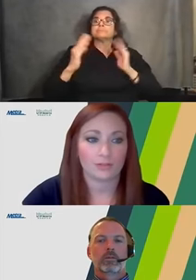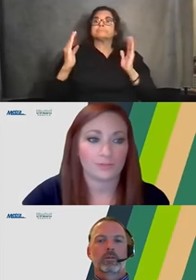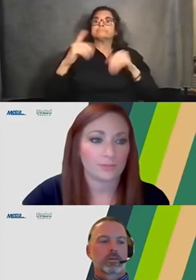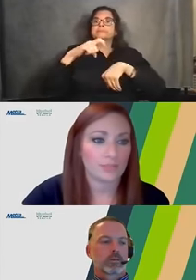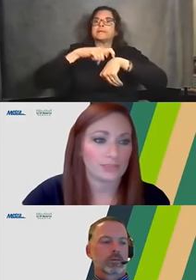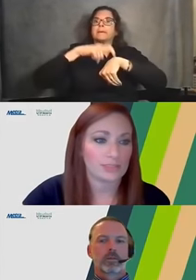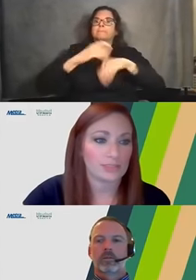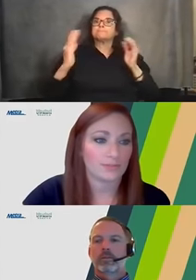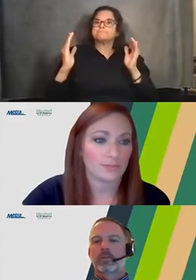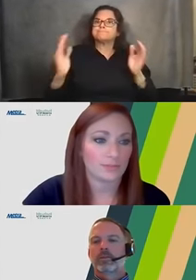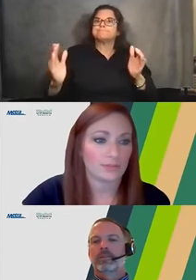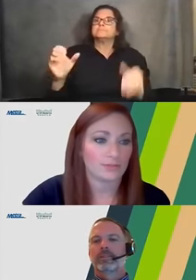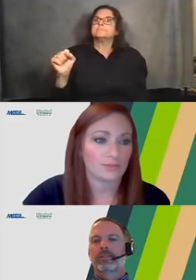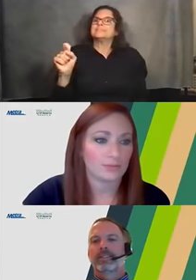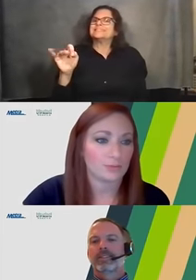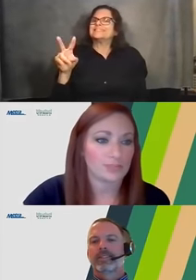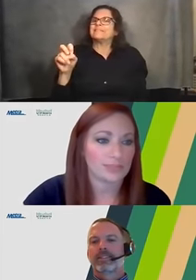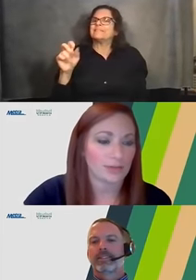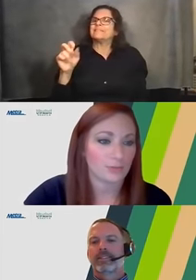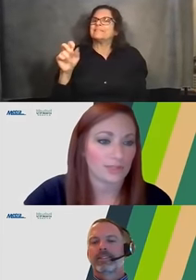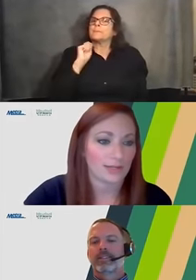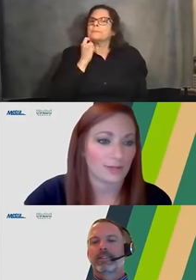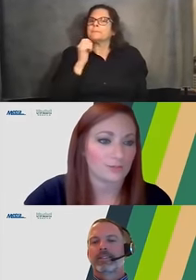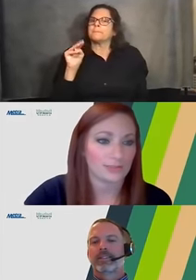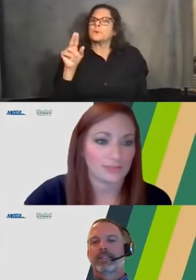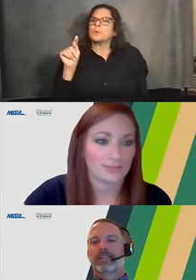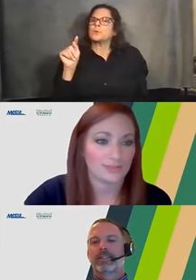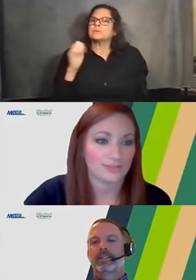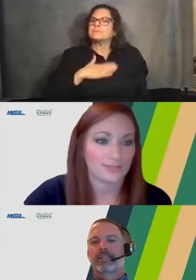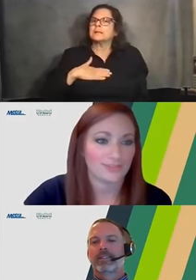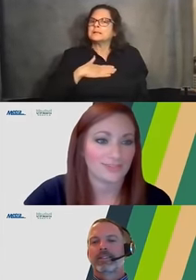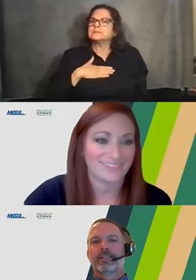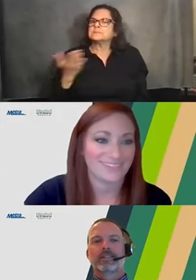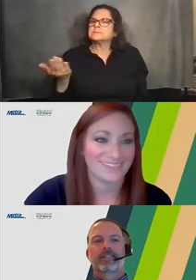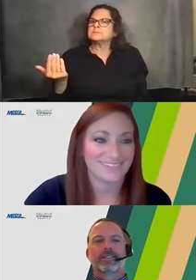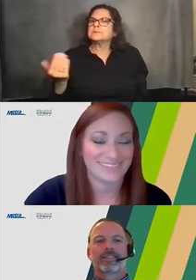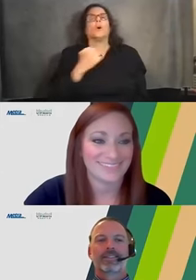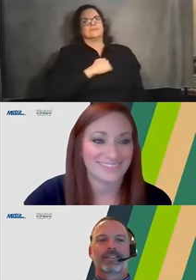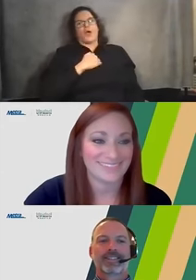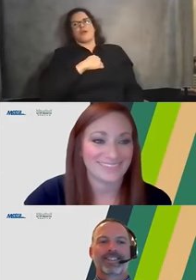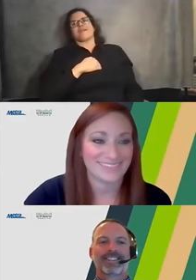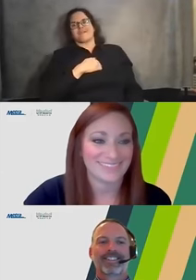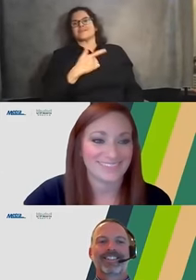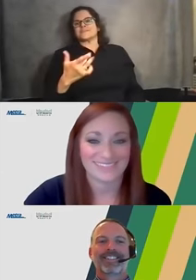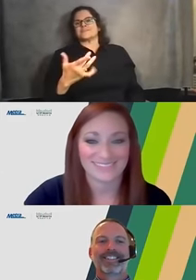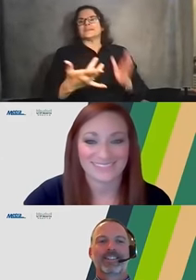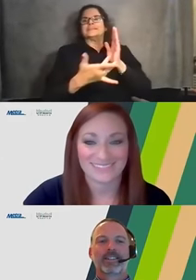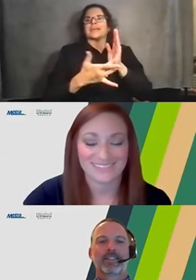Oh, you're muted, Steve, I believe, or the sound went out. I apologize there. Technical difficulties.